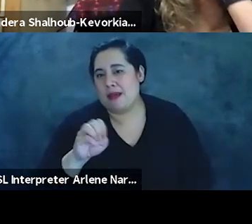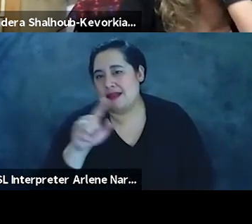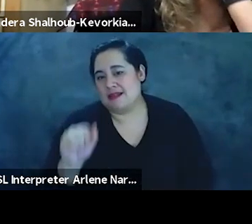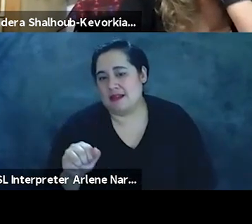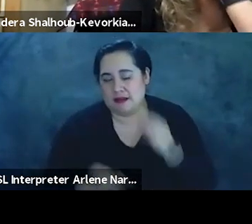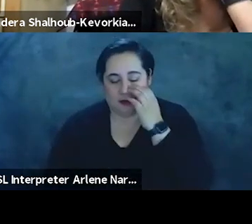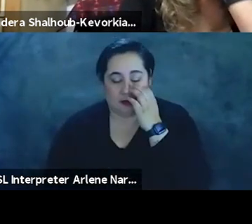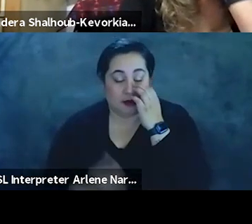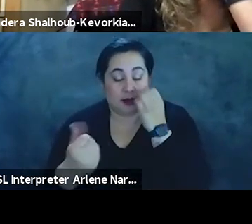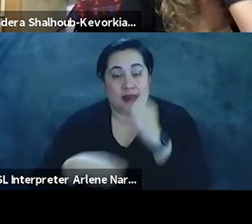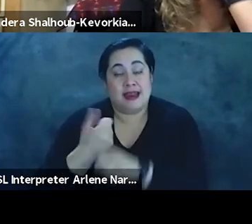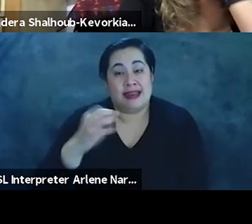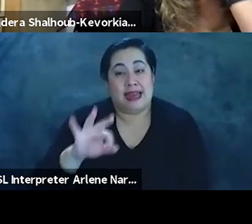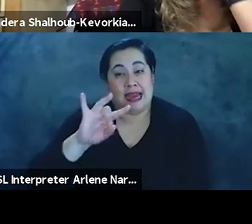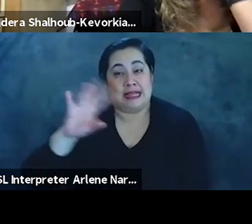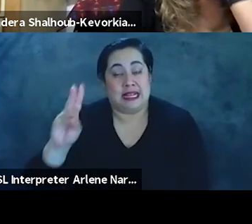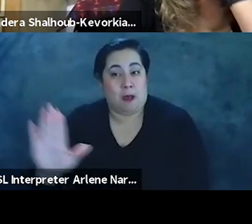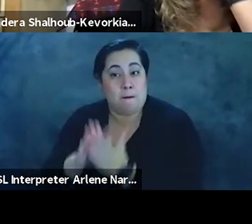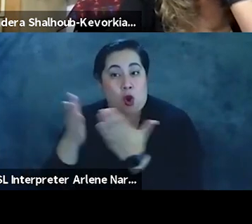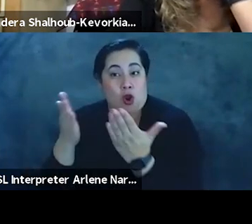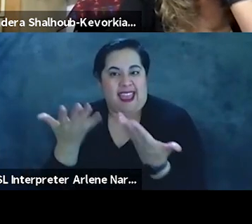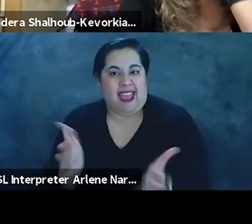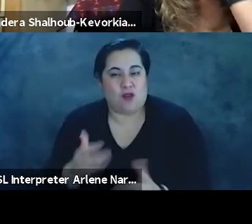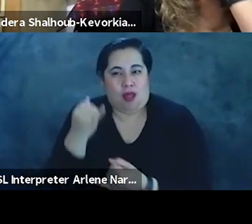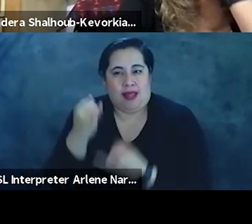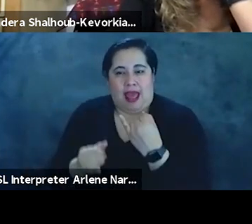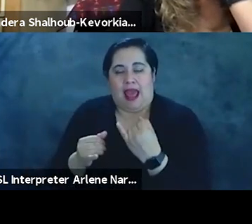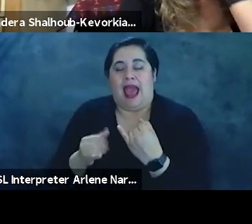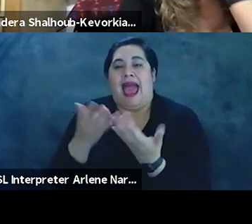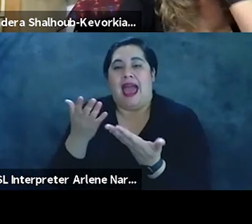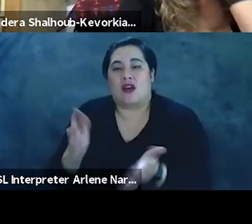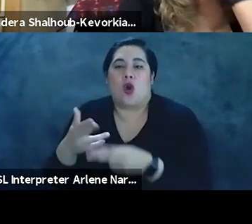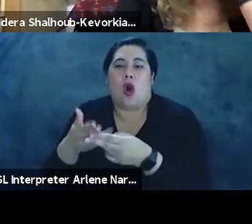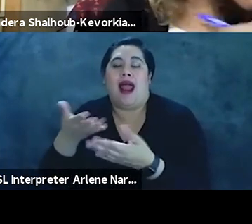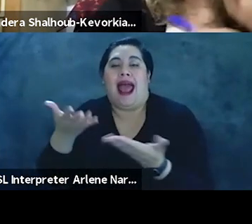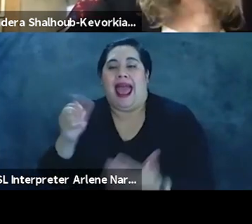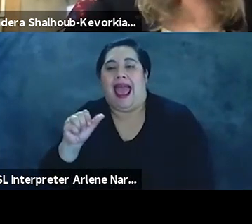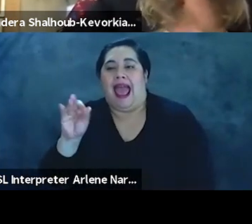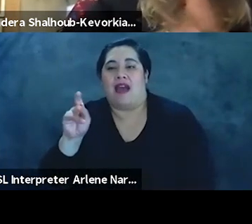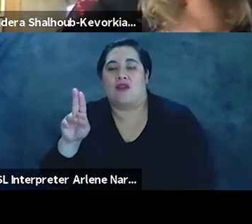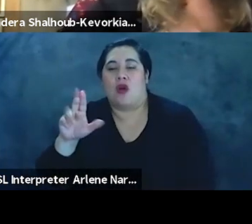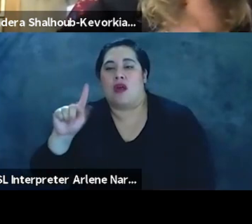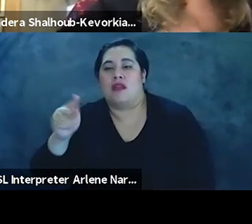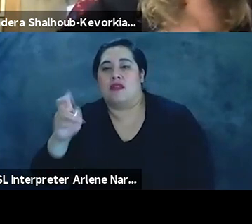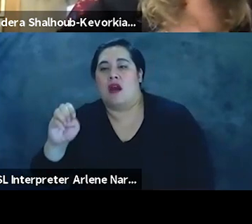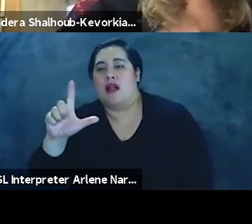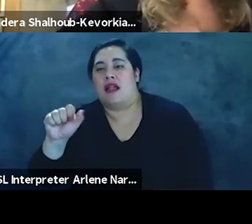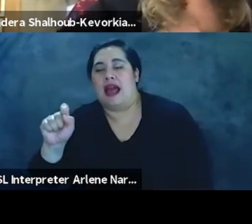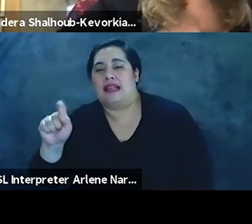In his 1986 book, After the Last Sky, Saeed recounted the massive corpus of Palestinian biography,